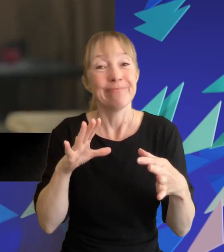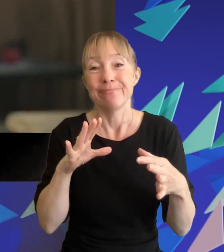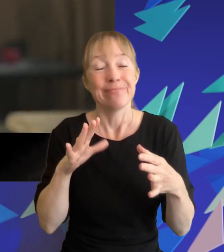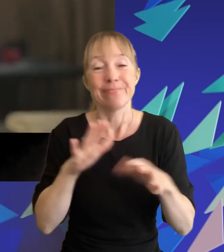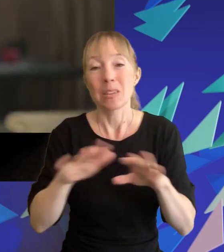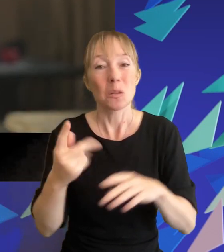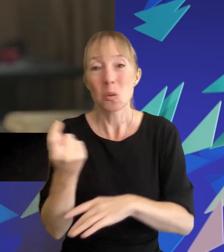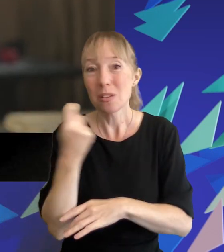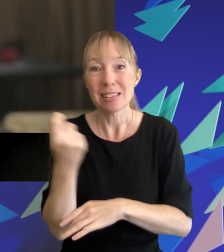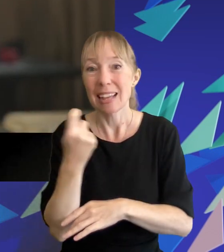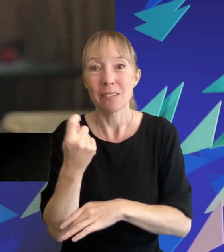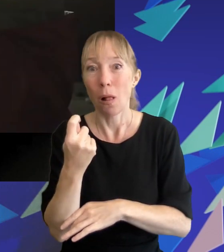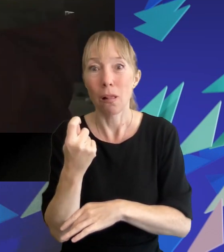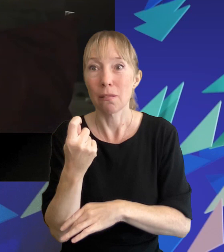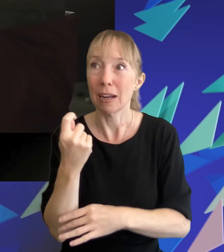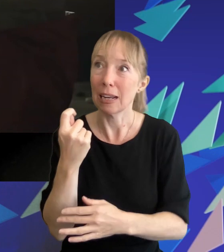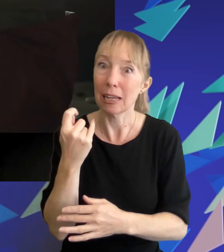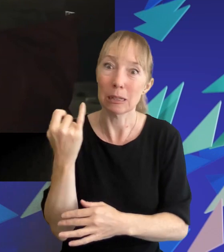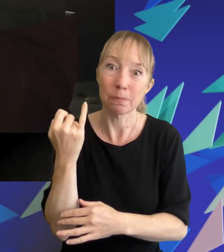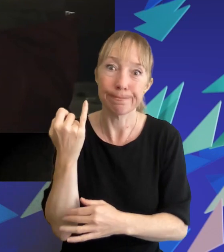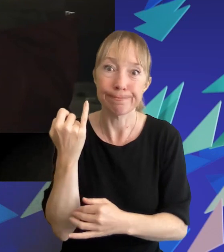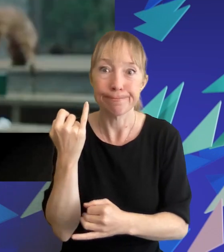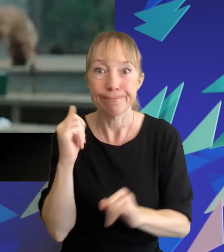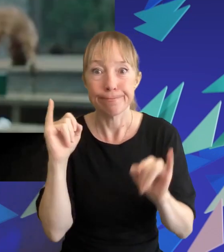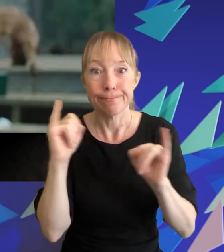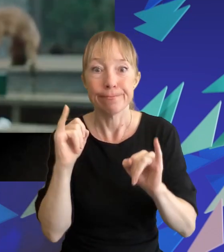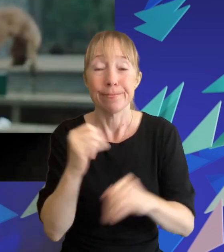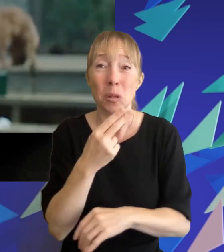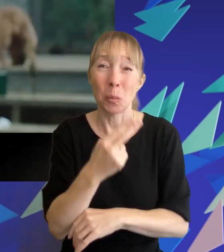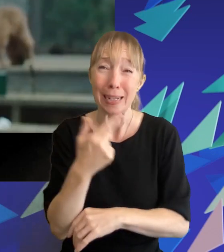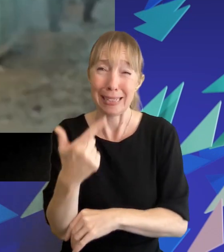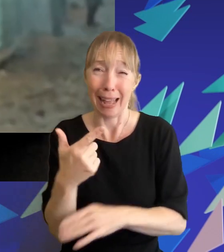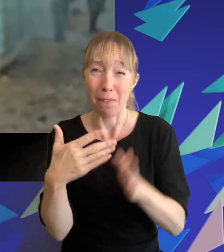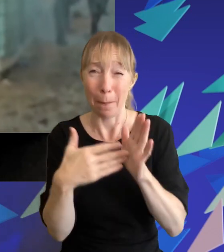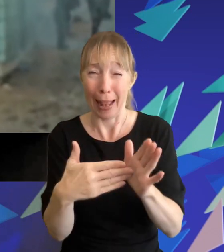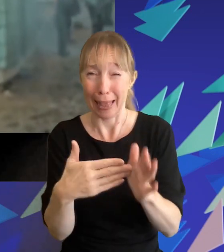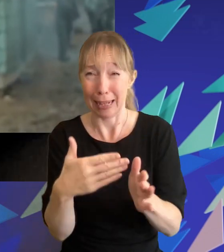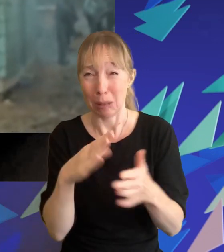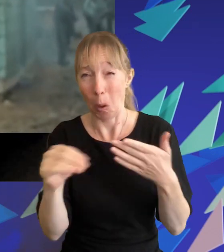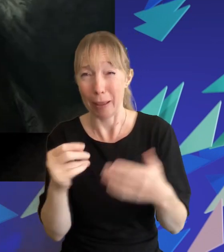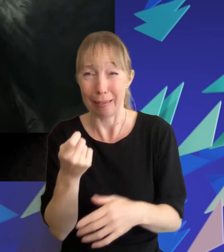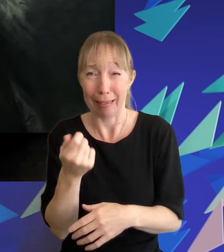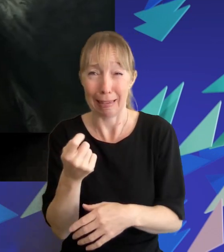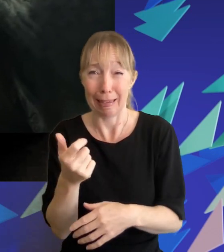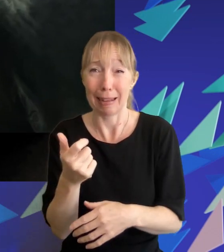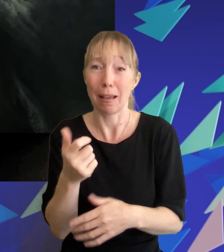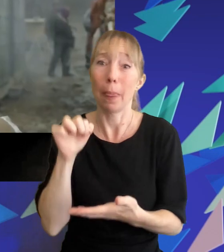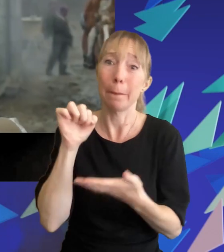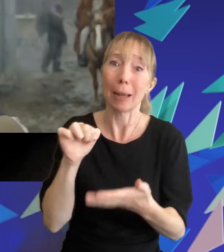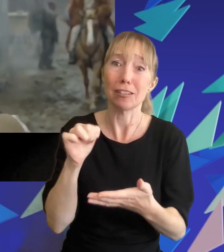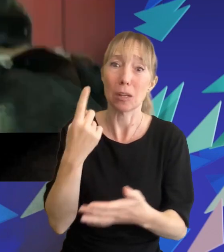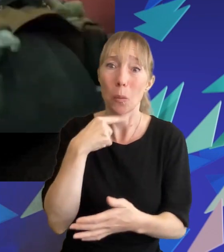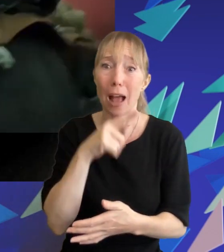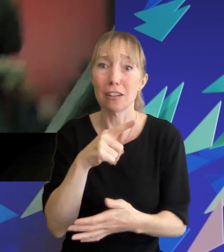10 times worse grossing a measly 27 million dollars worldwide against a budget of a hundred